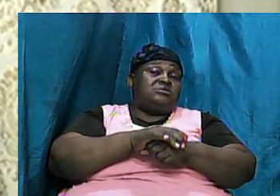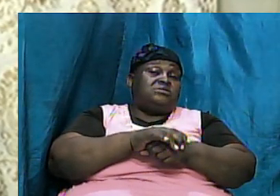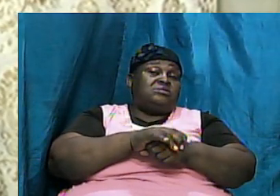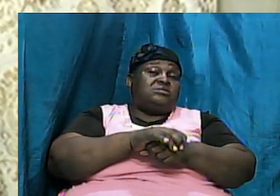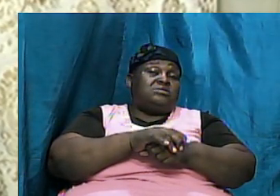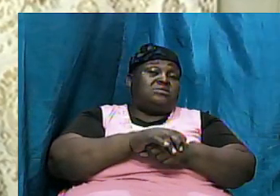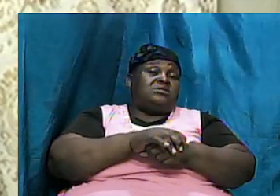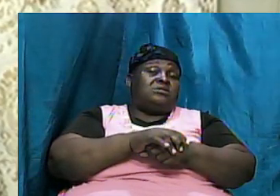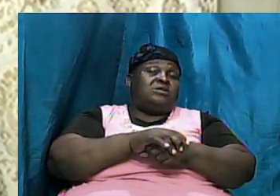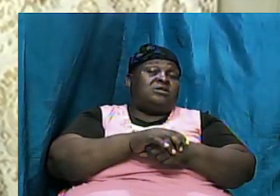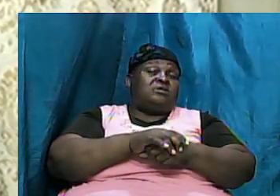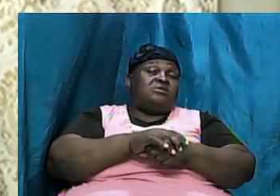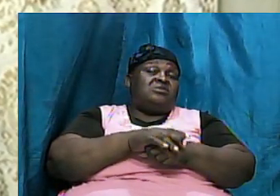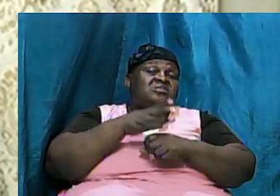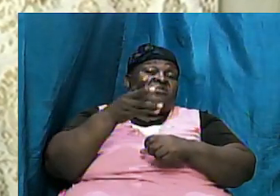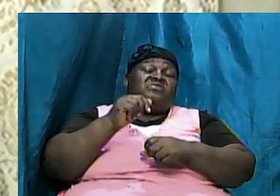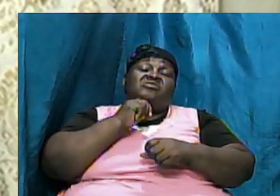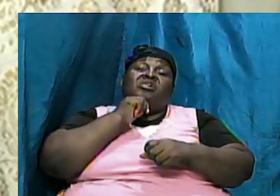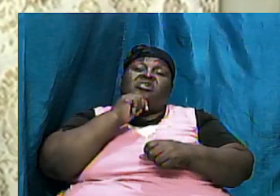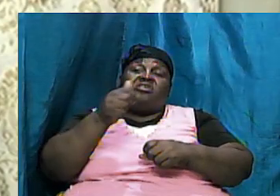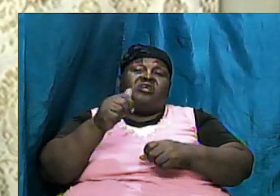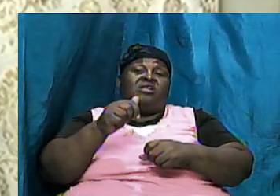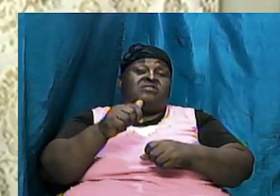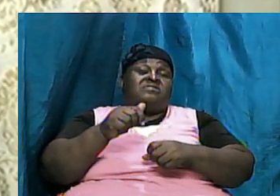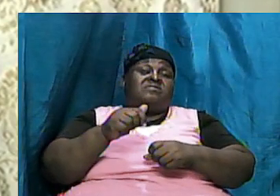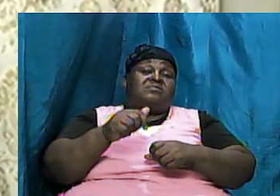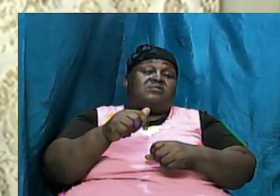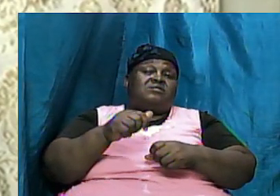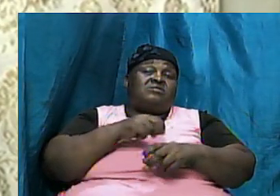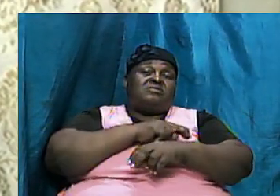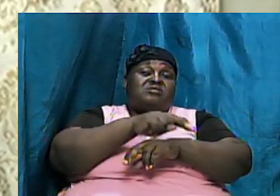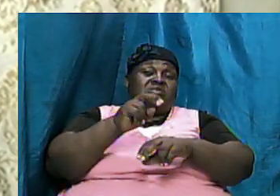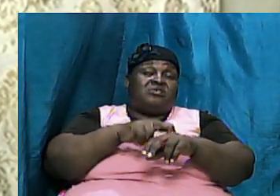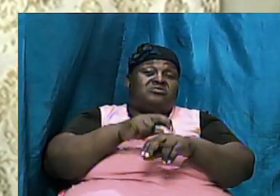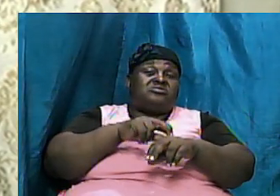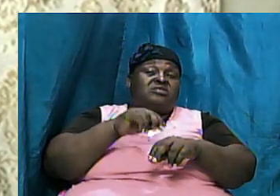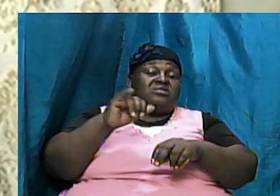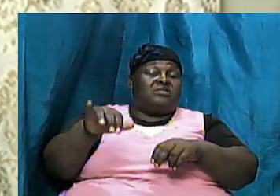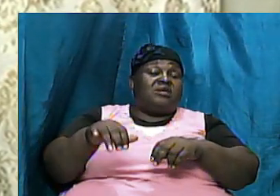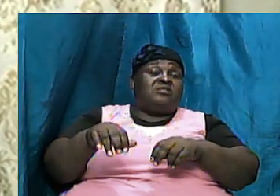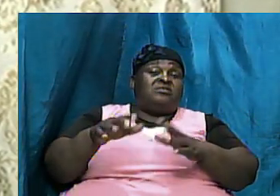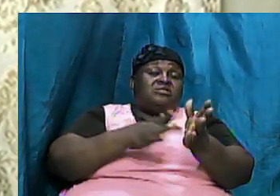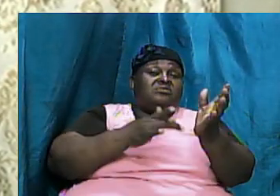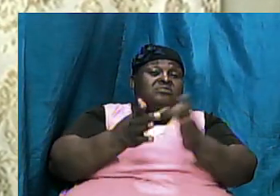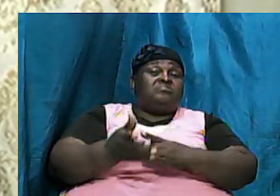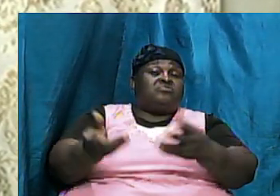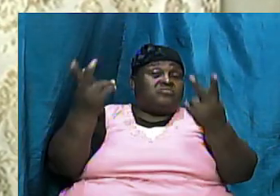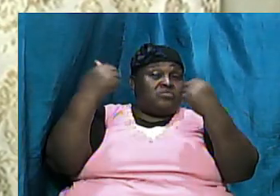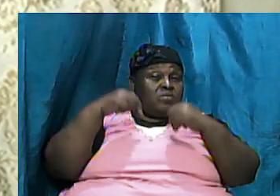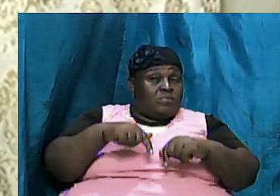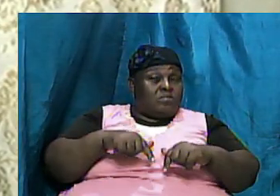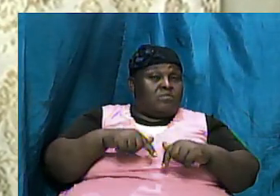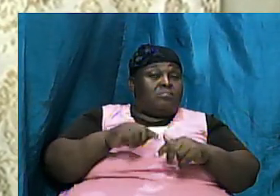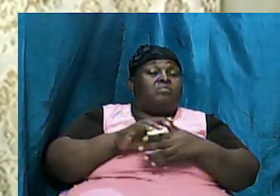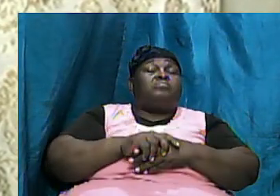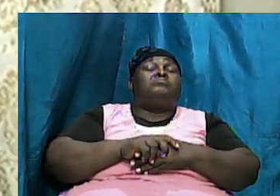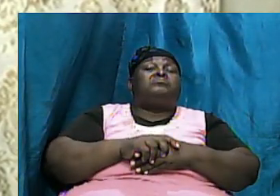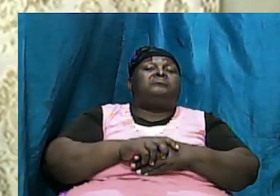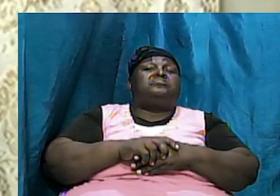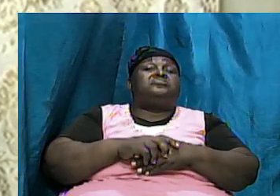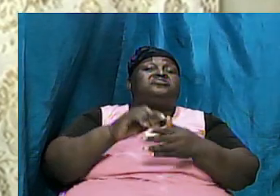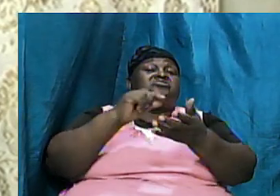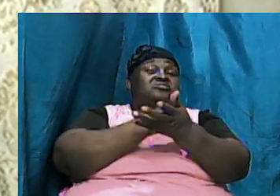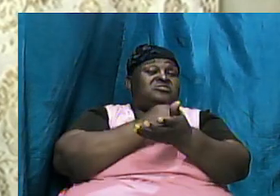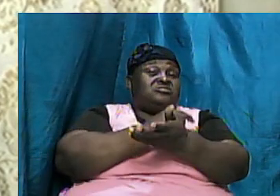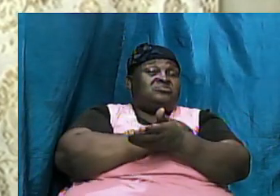would come through whom the nations of the earth would be blessed and so Genesis kind